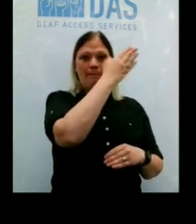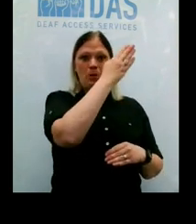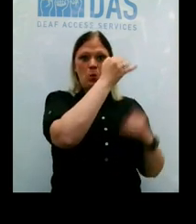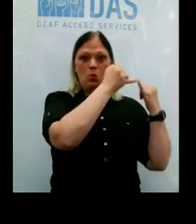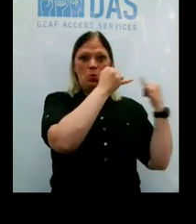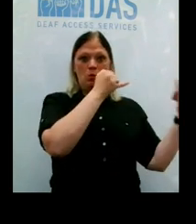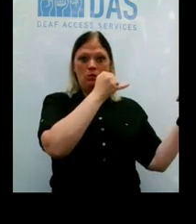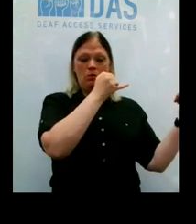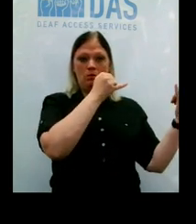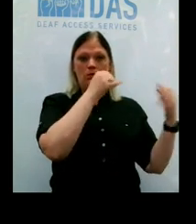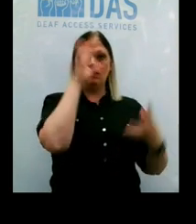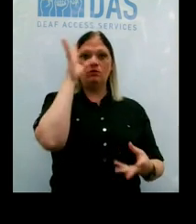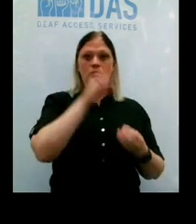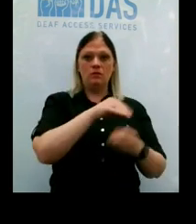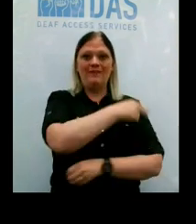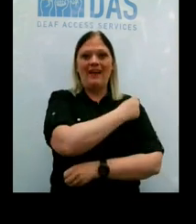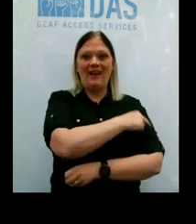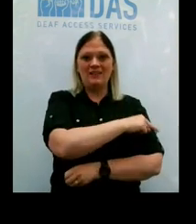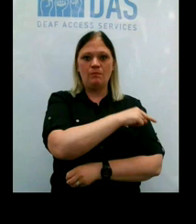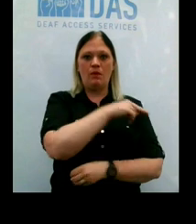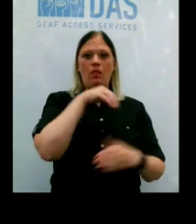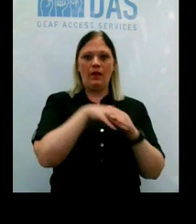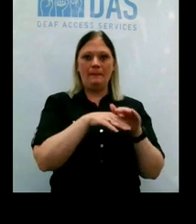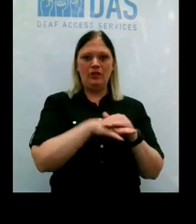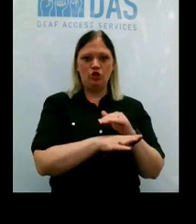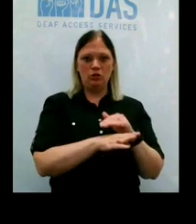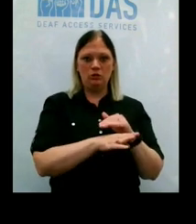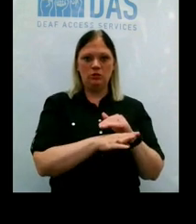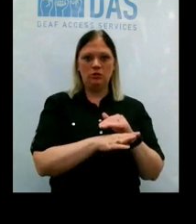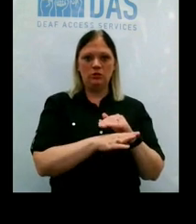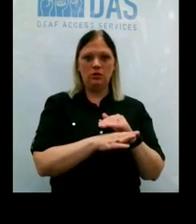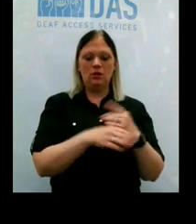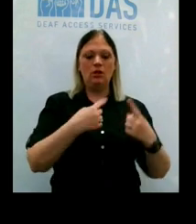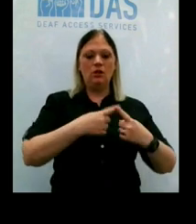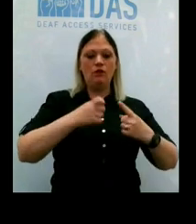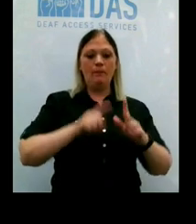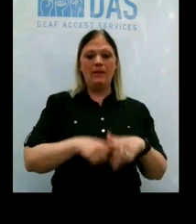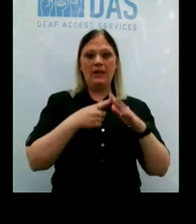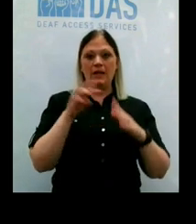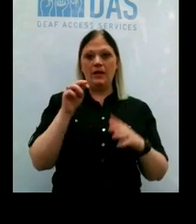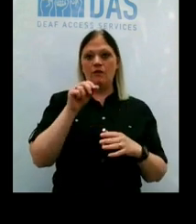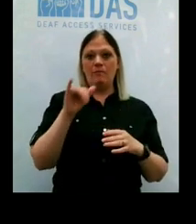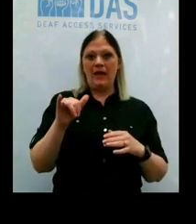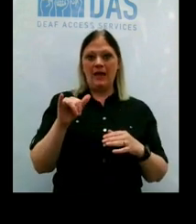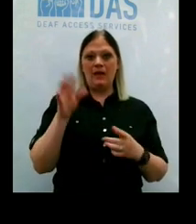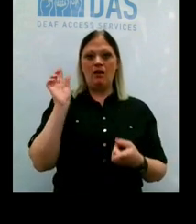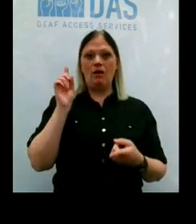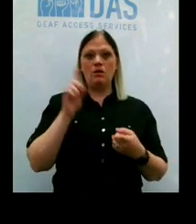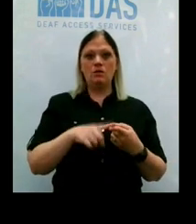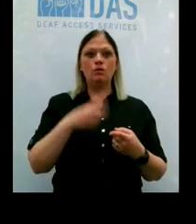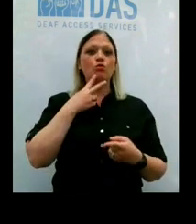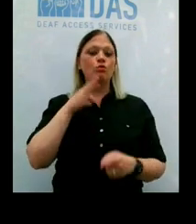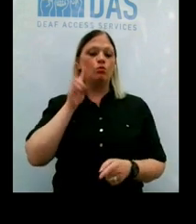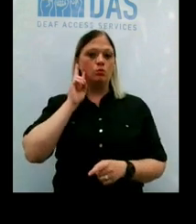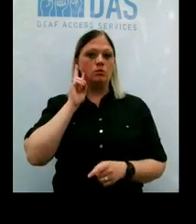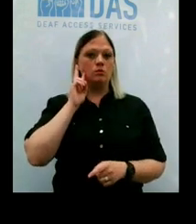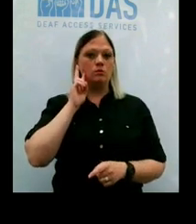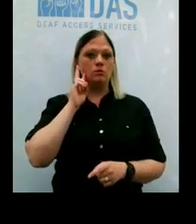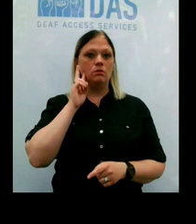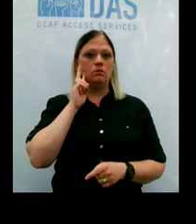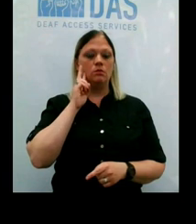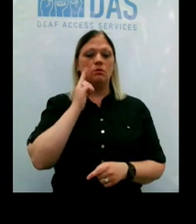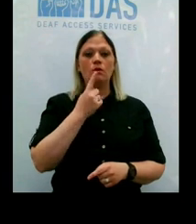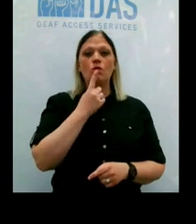-positive hospital admissions in Erie County from the beginning of May until two days ago. The red